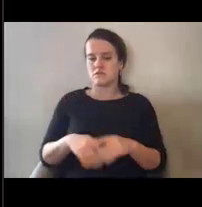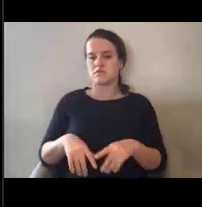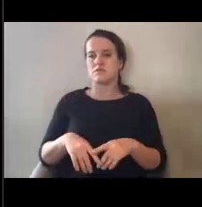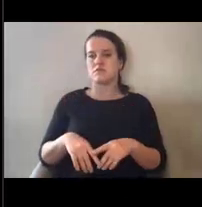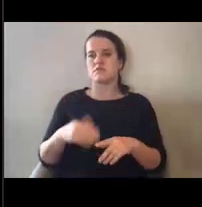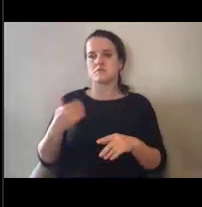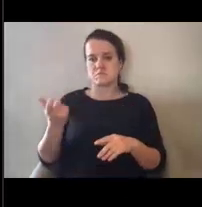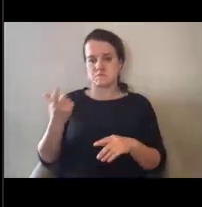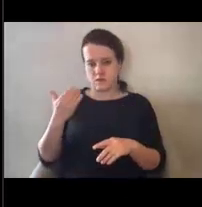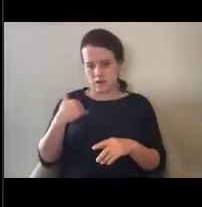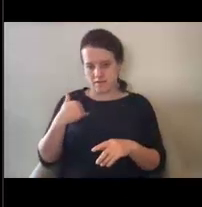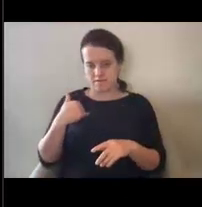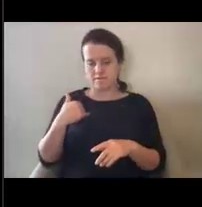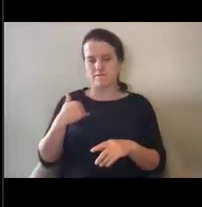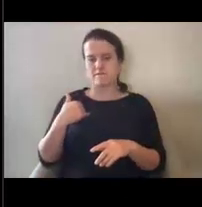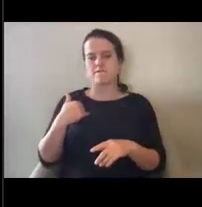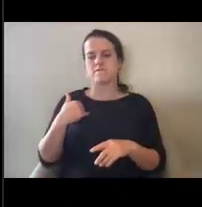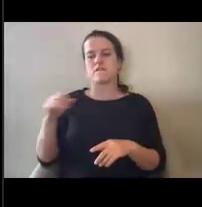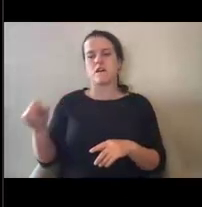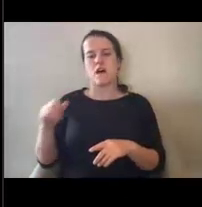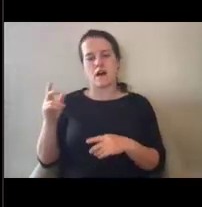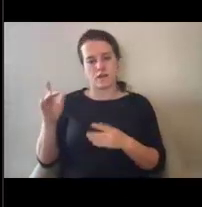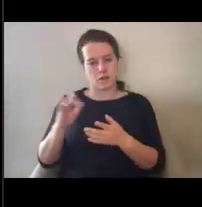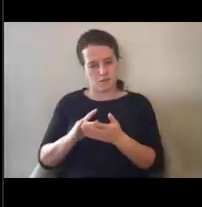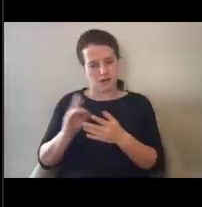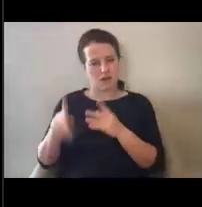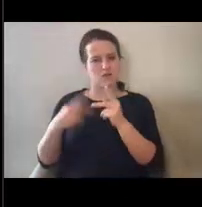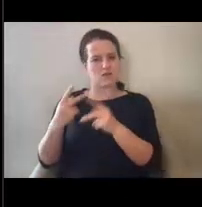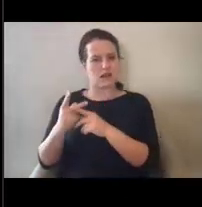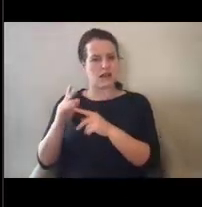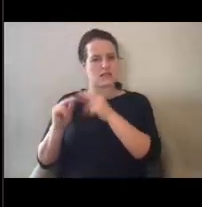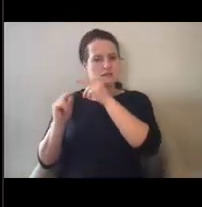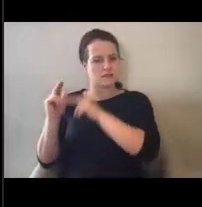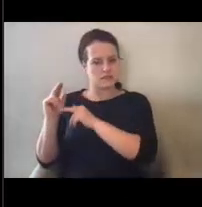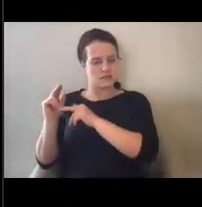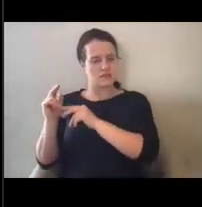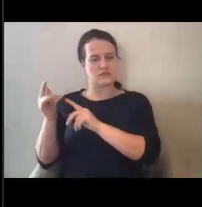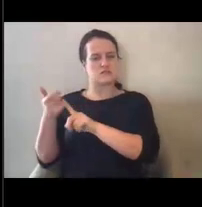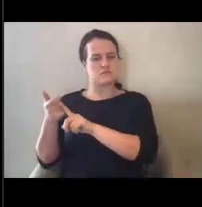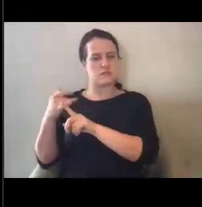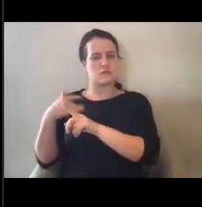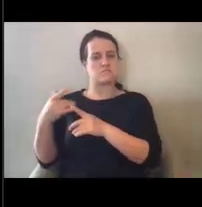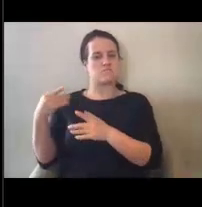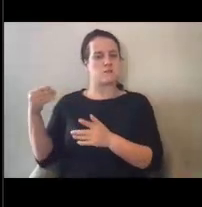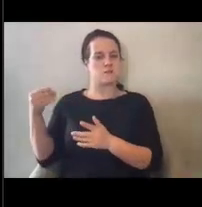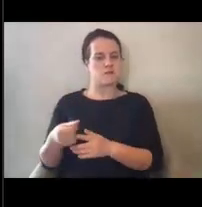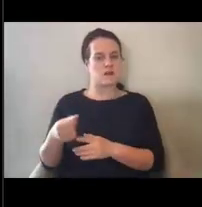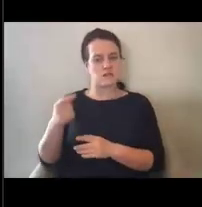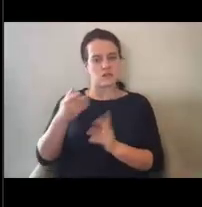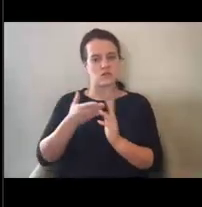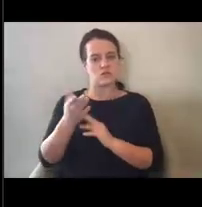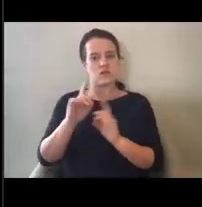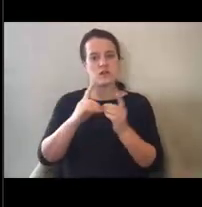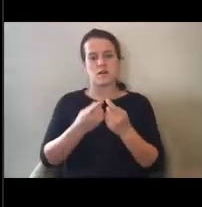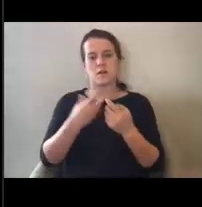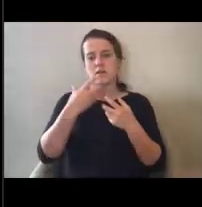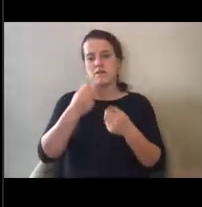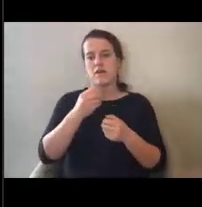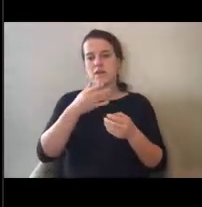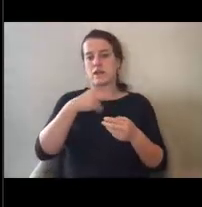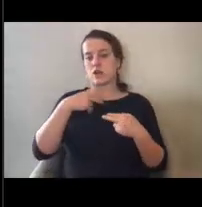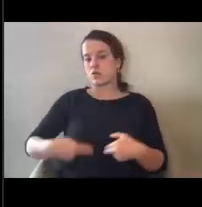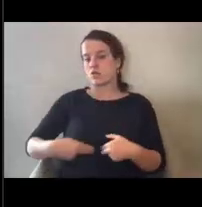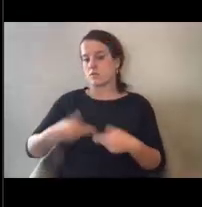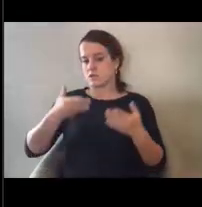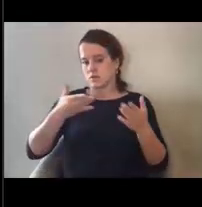there are, there are other medical type facilities that are typically funded through the Department of Health and Human Services. This